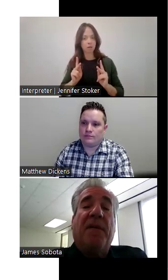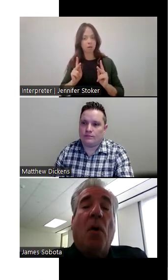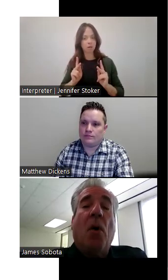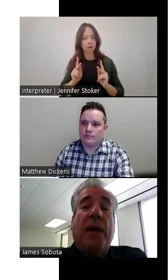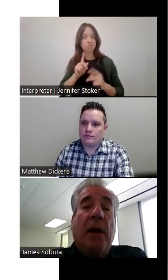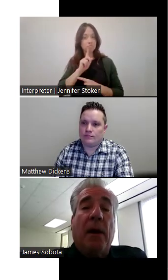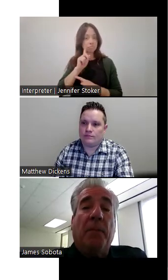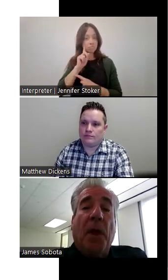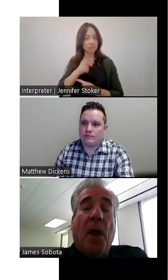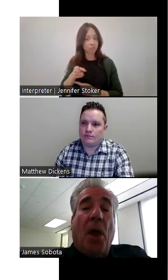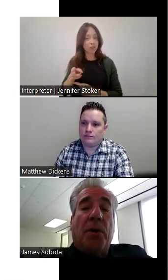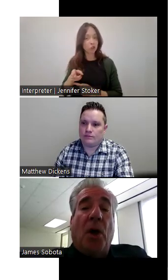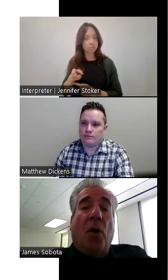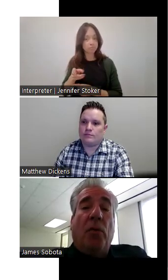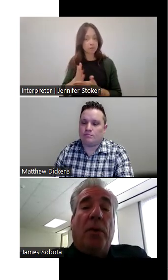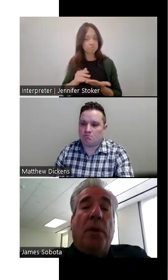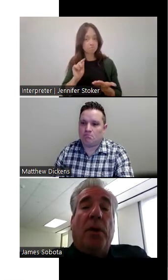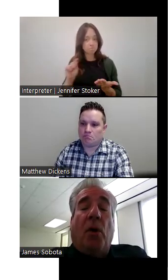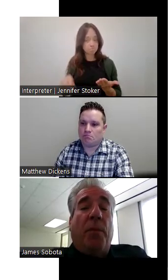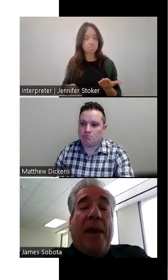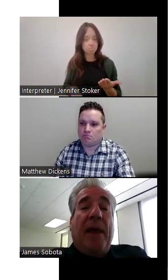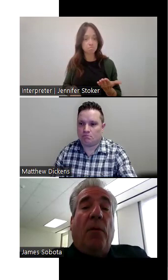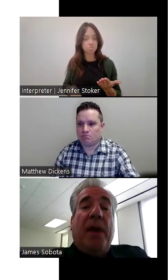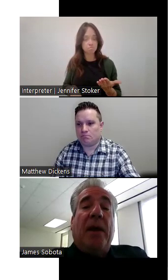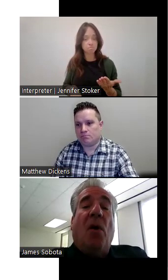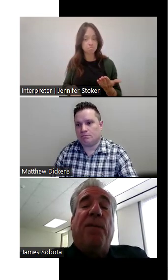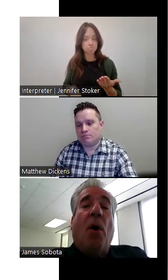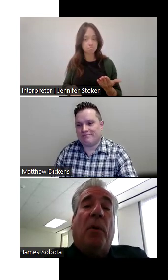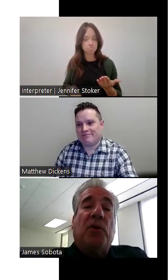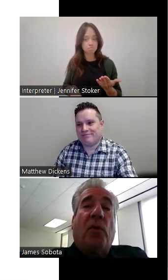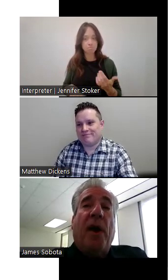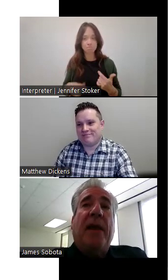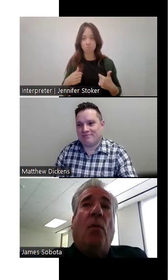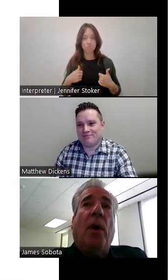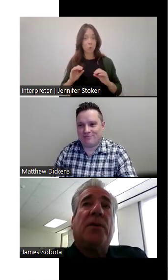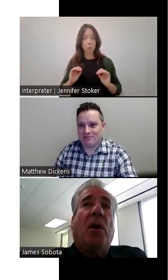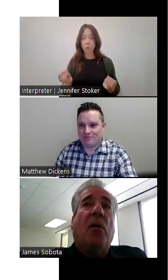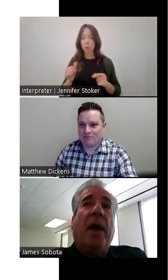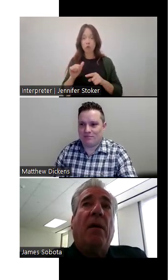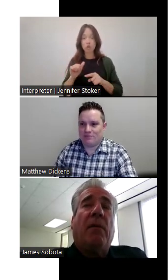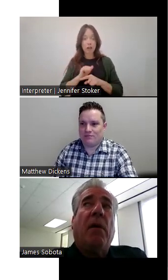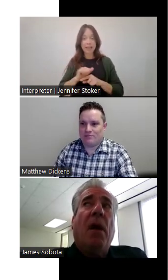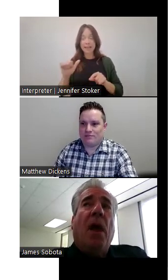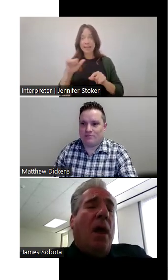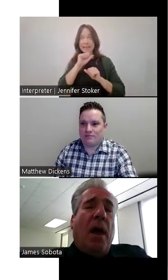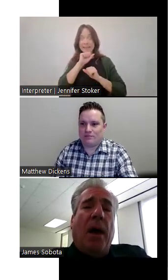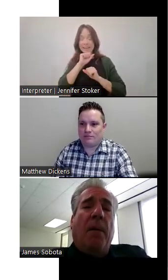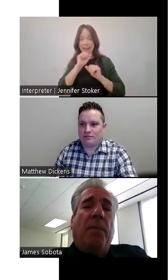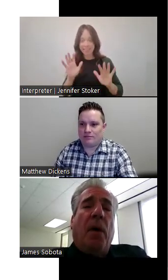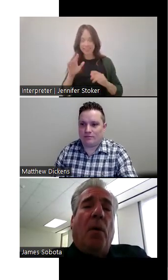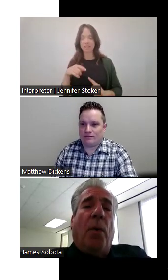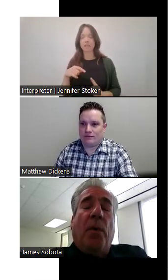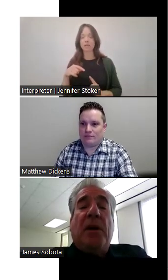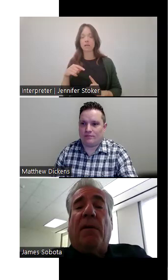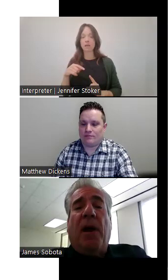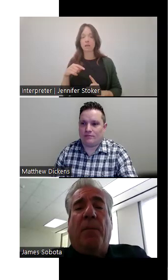were deaf or hard of hearing. So, you know, being that we had no formal training whatsoever, um,